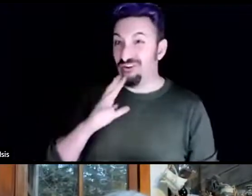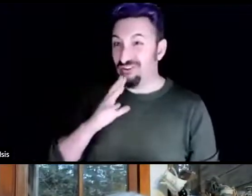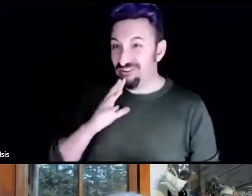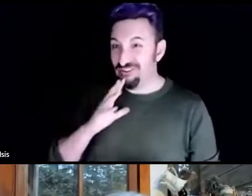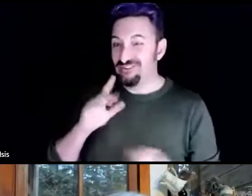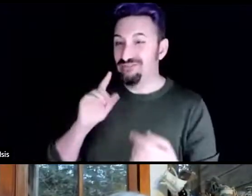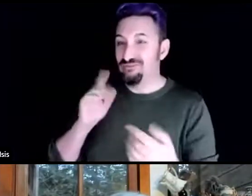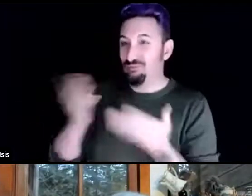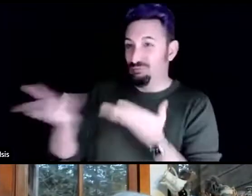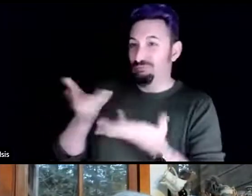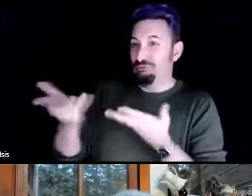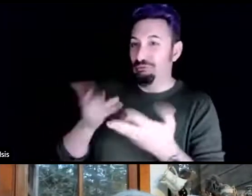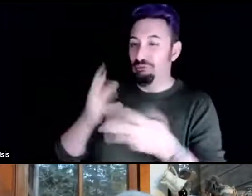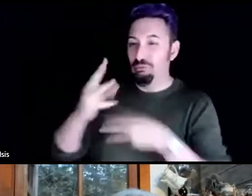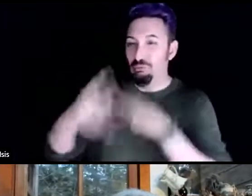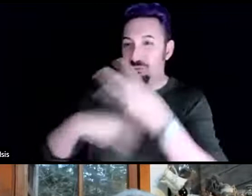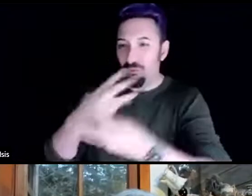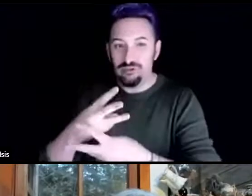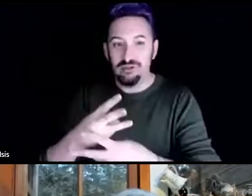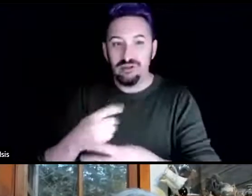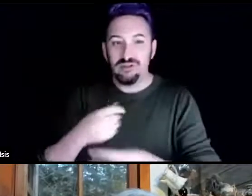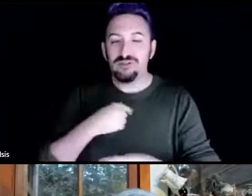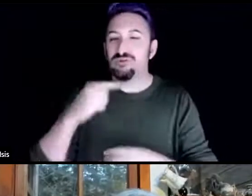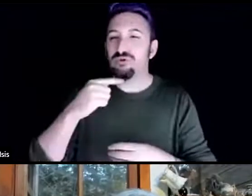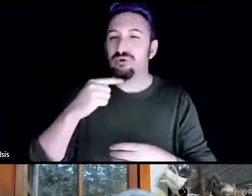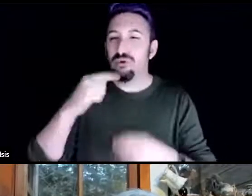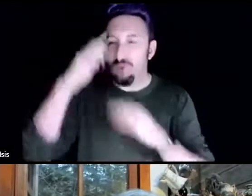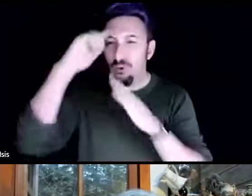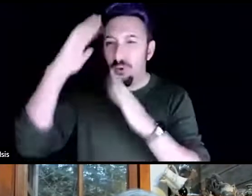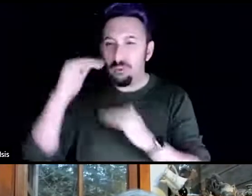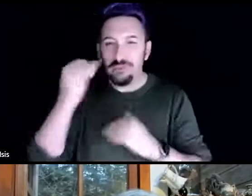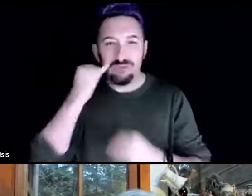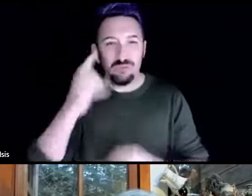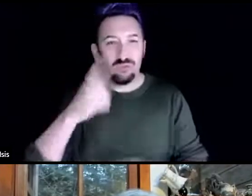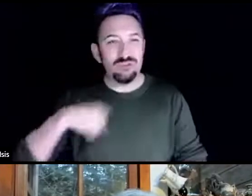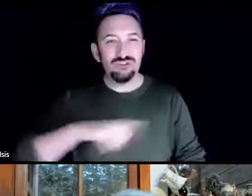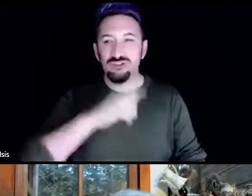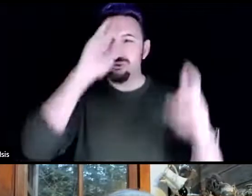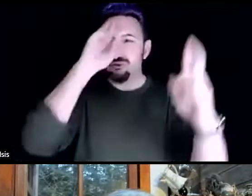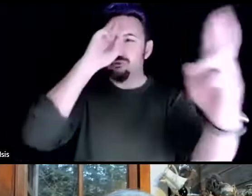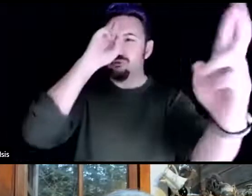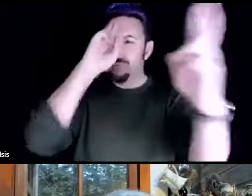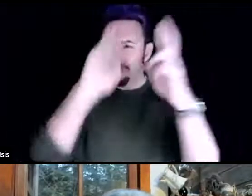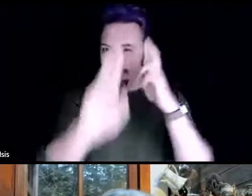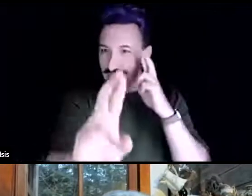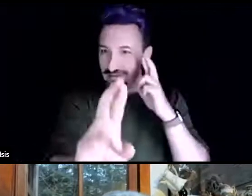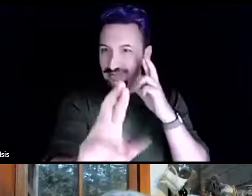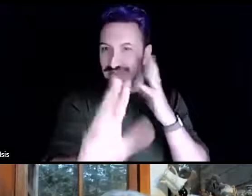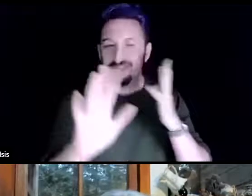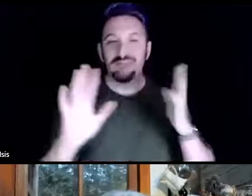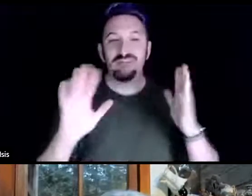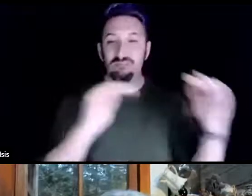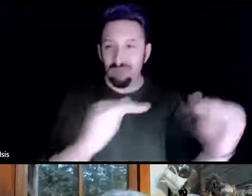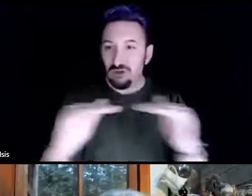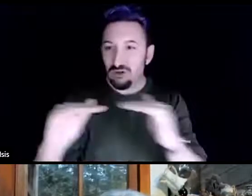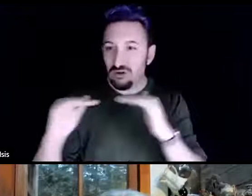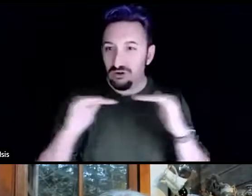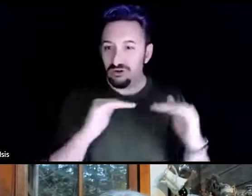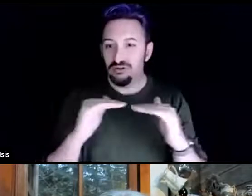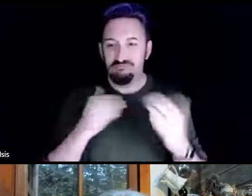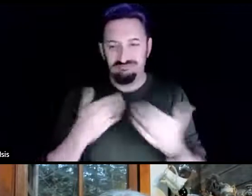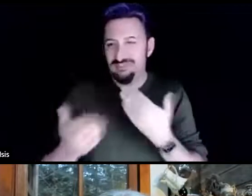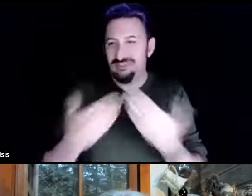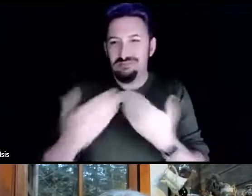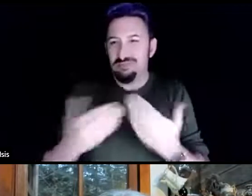is that if we just simply treat one another equally and fairly, it doesn't matter what color you